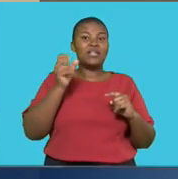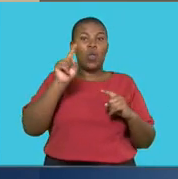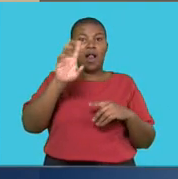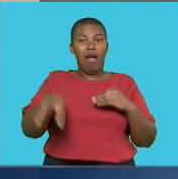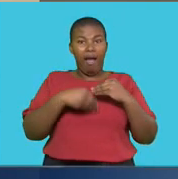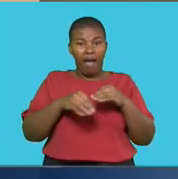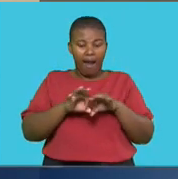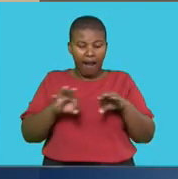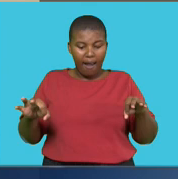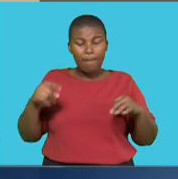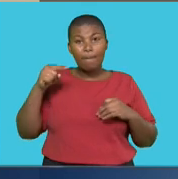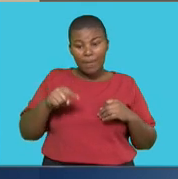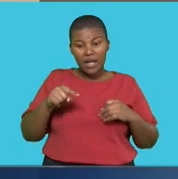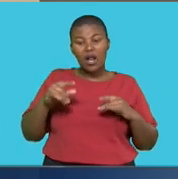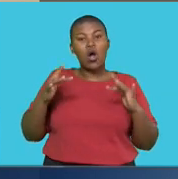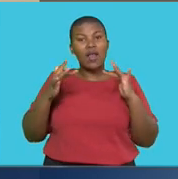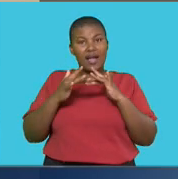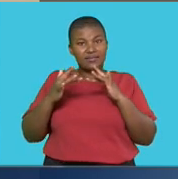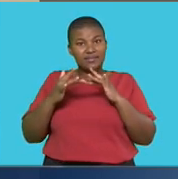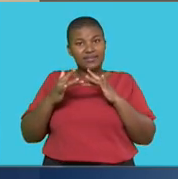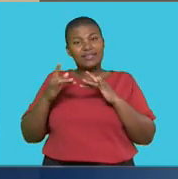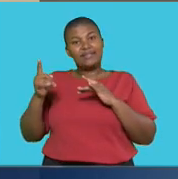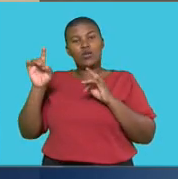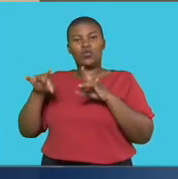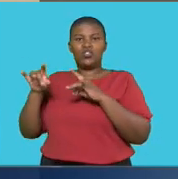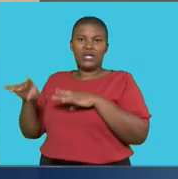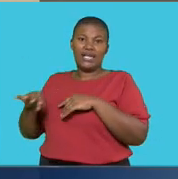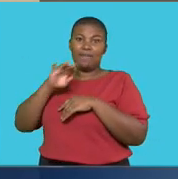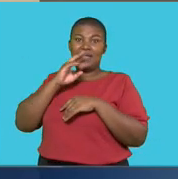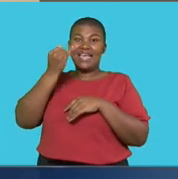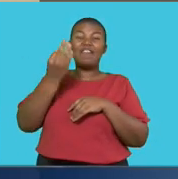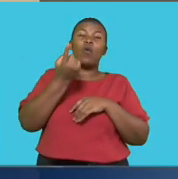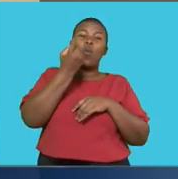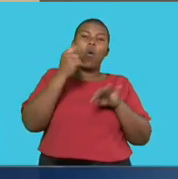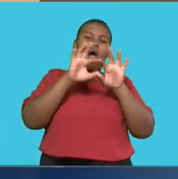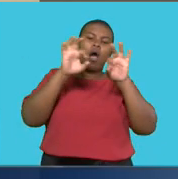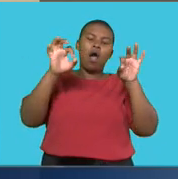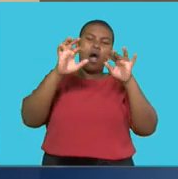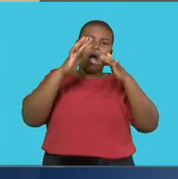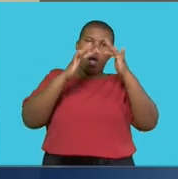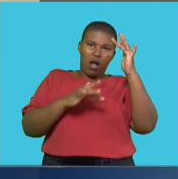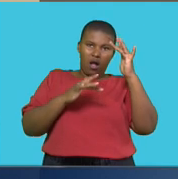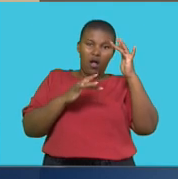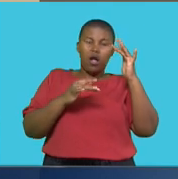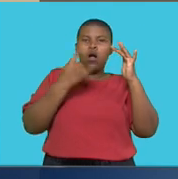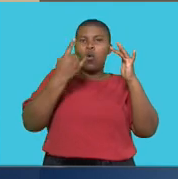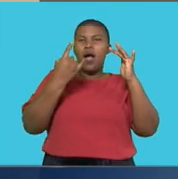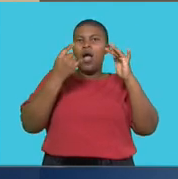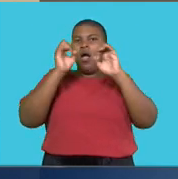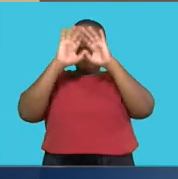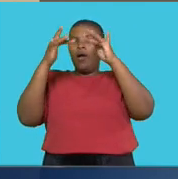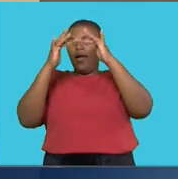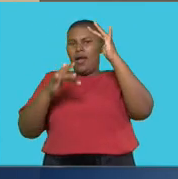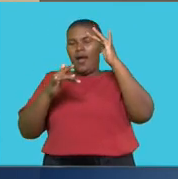cable that connects with Australia, it means that when one cable disconnects on one part of the world,